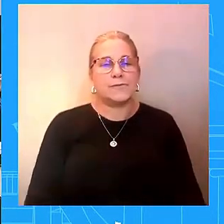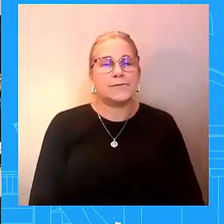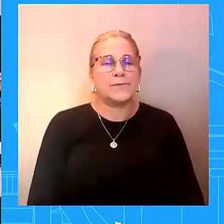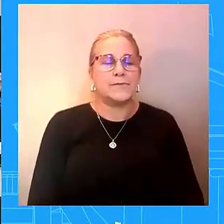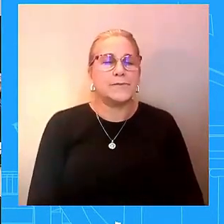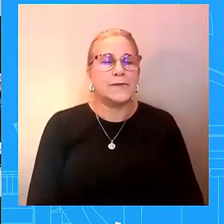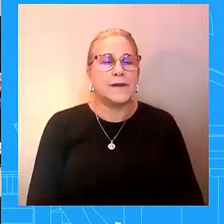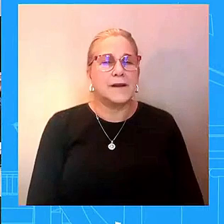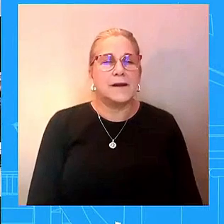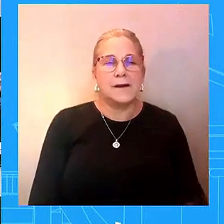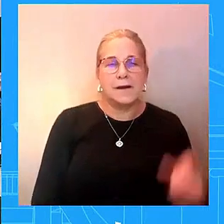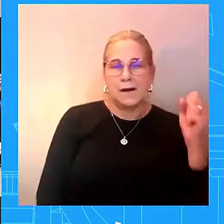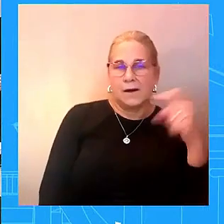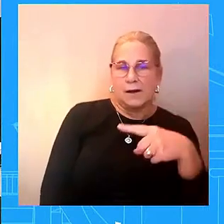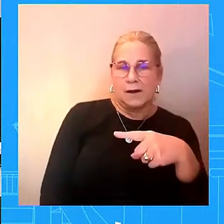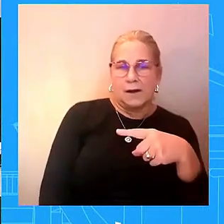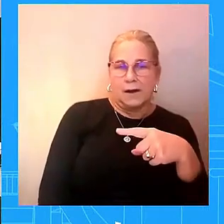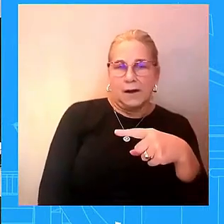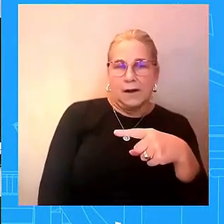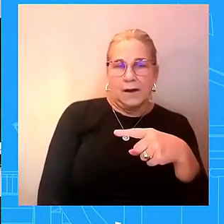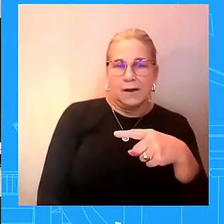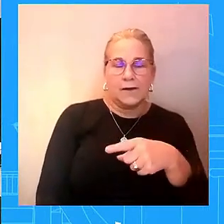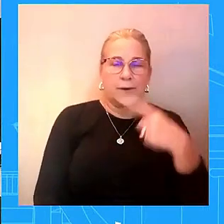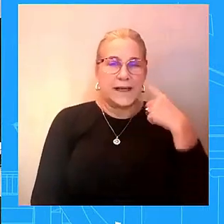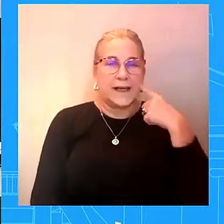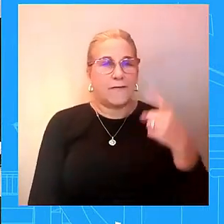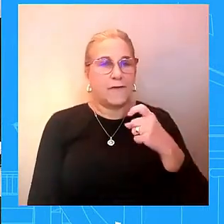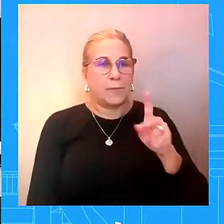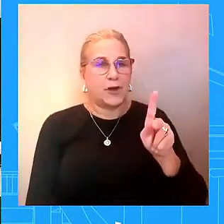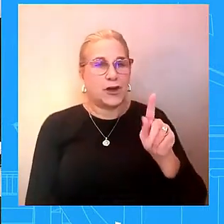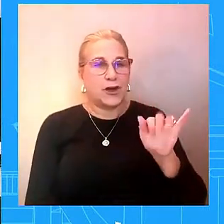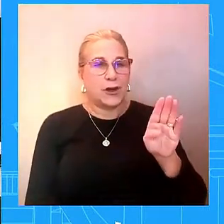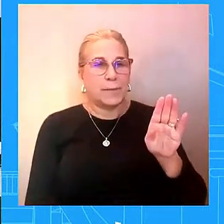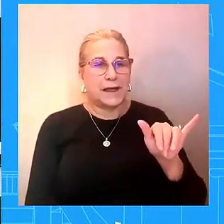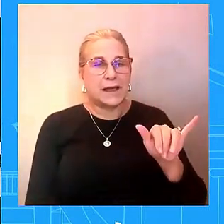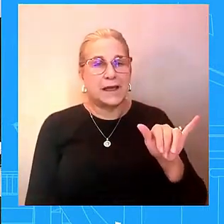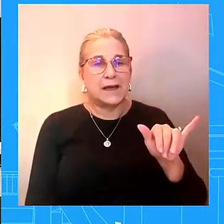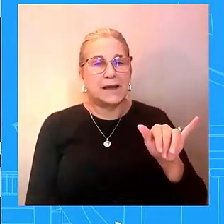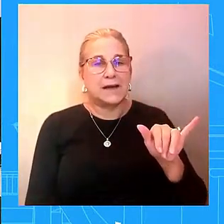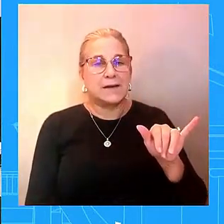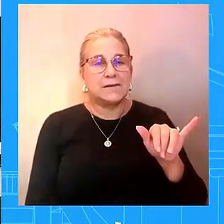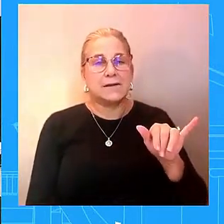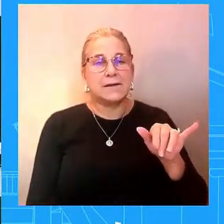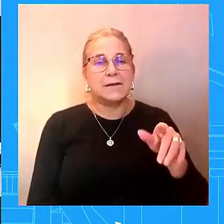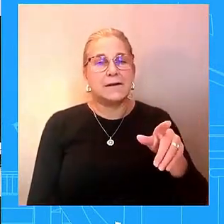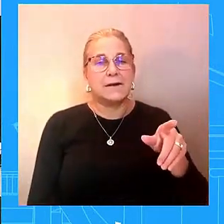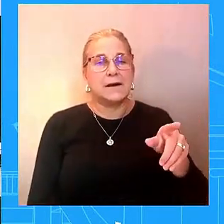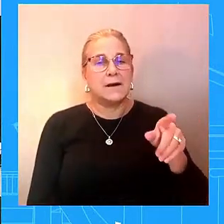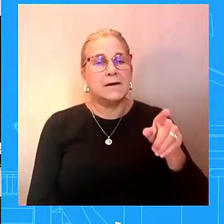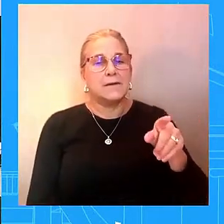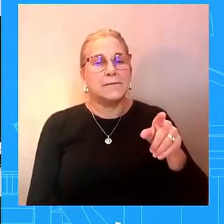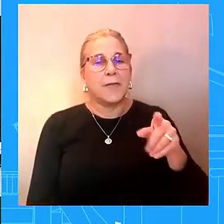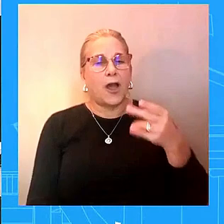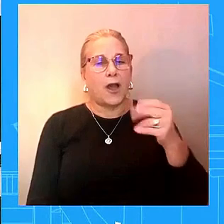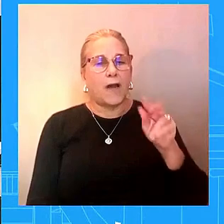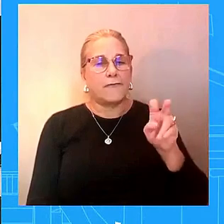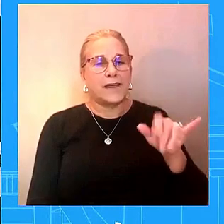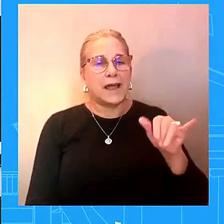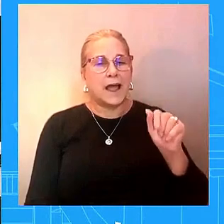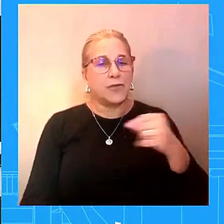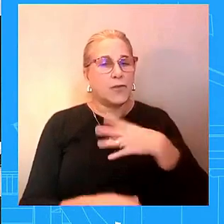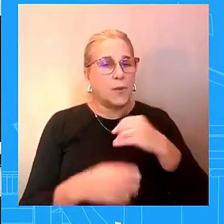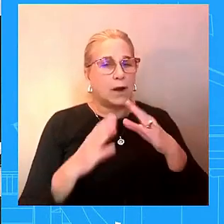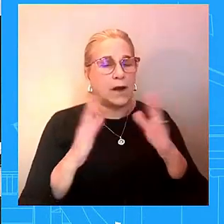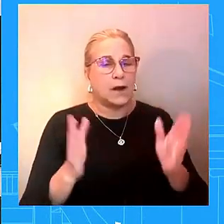kirby that the white house is monitoring the progress of the investigative effort to figure out how this happened not whether this